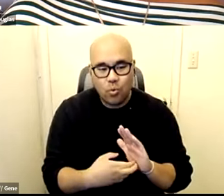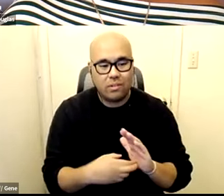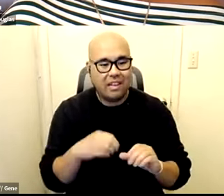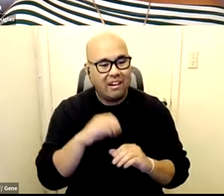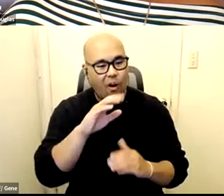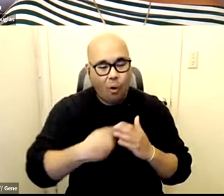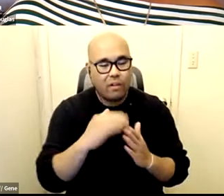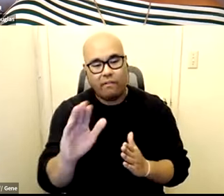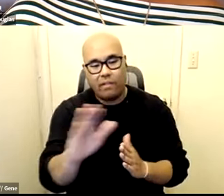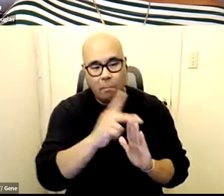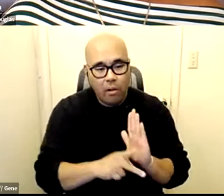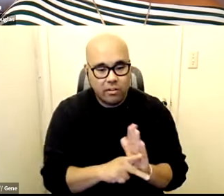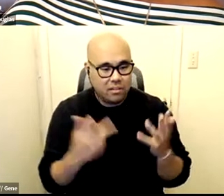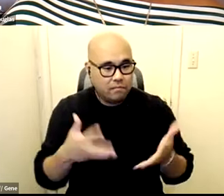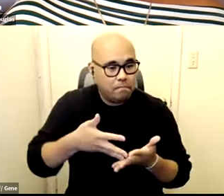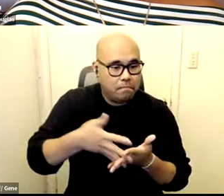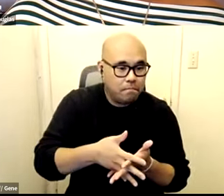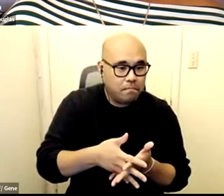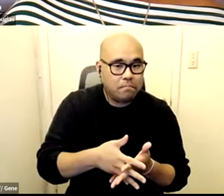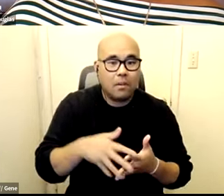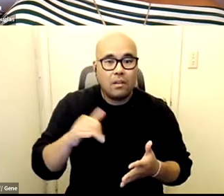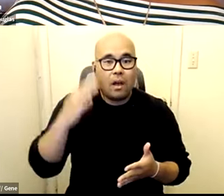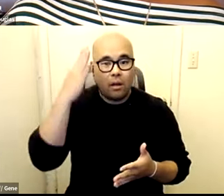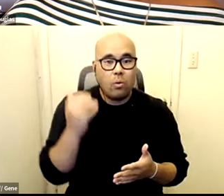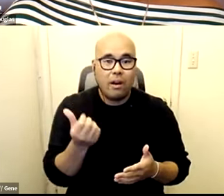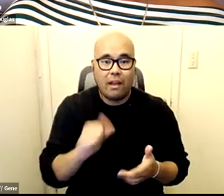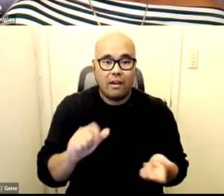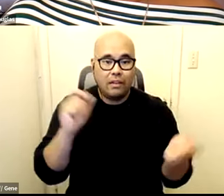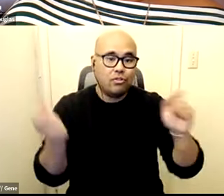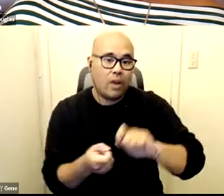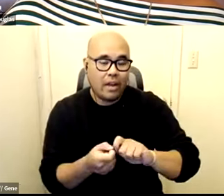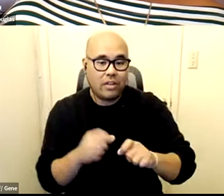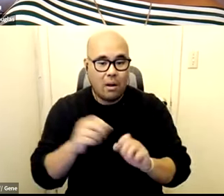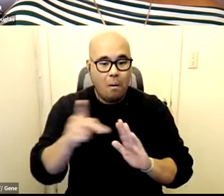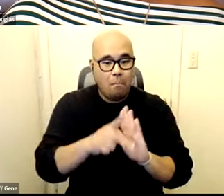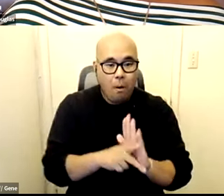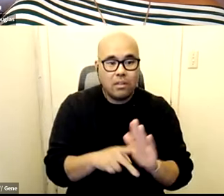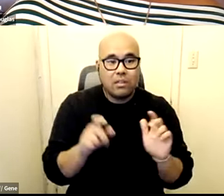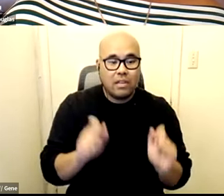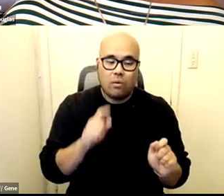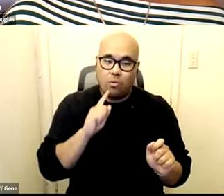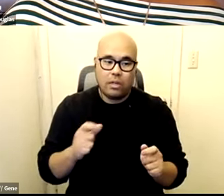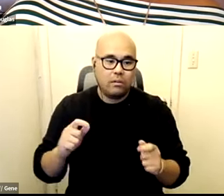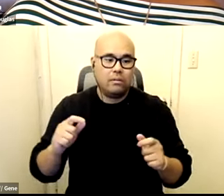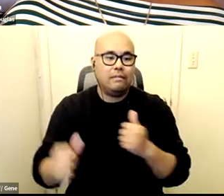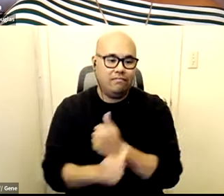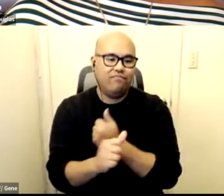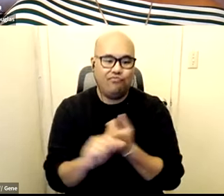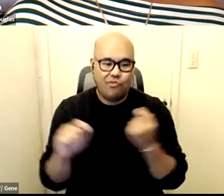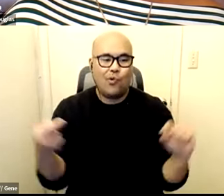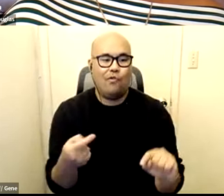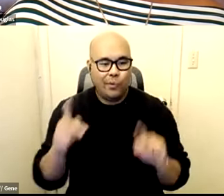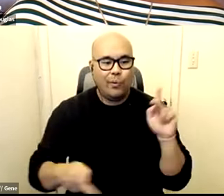why it's so easy for any change in policy to be detrimental to folks who are targeted.